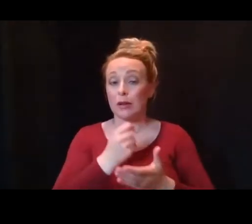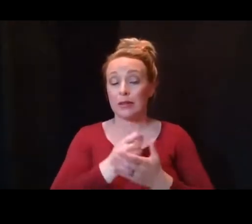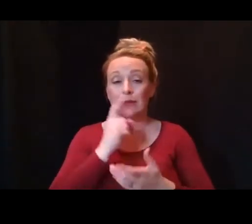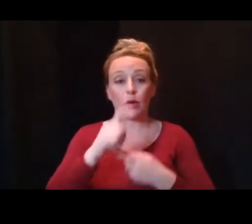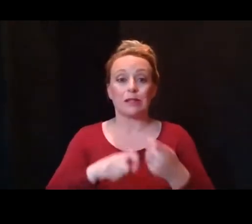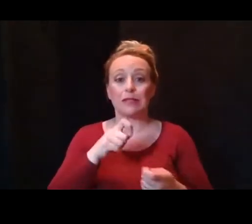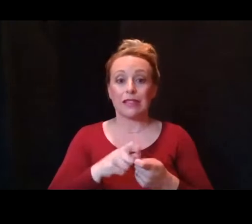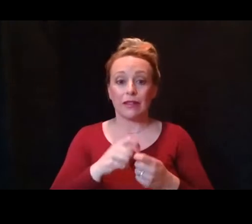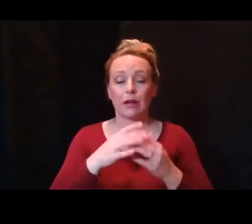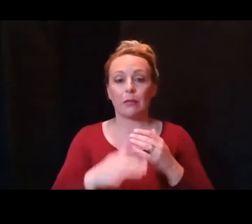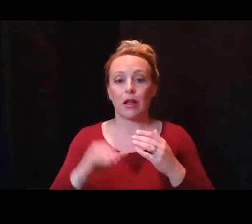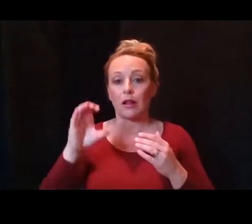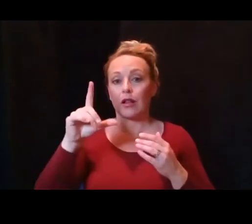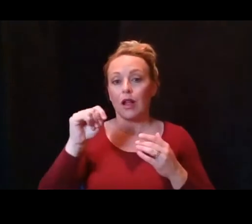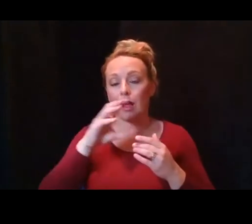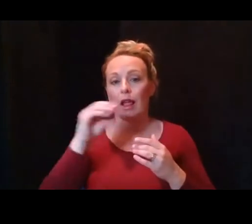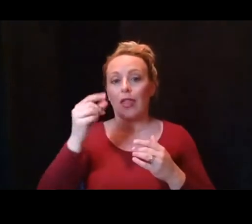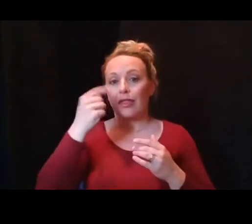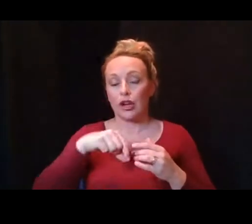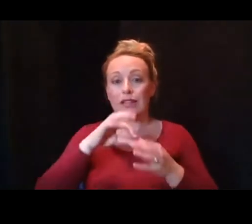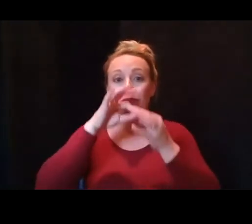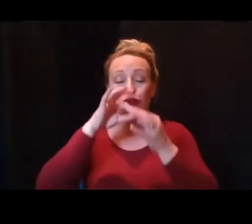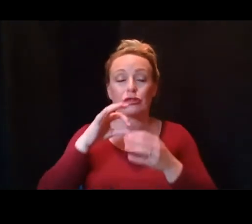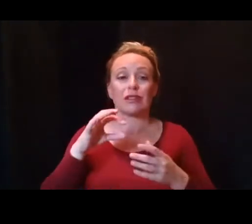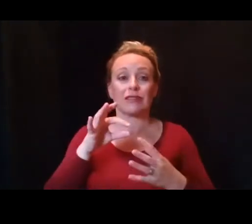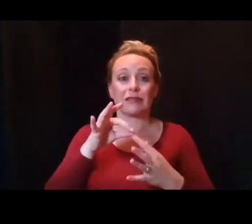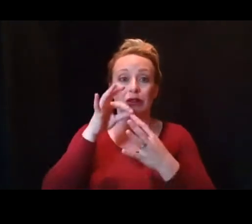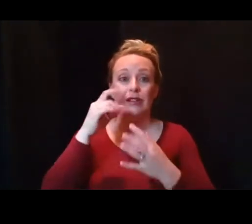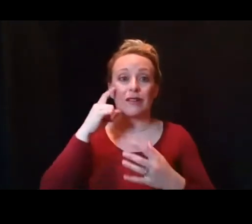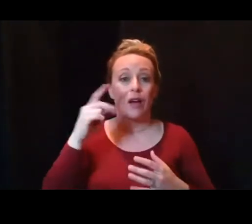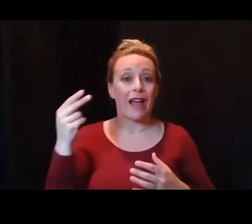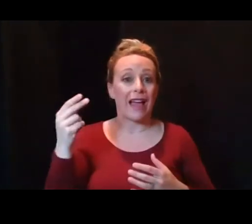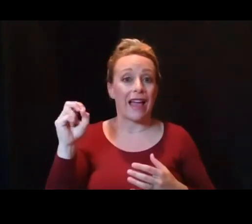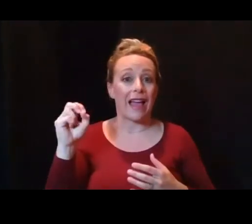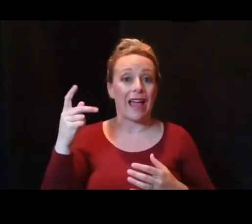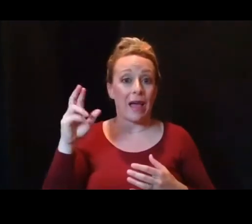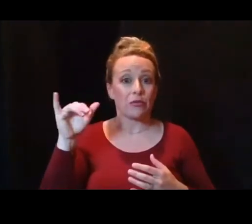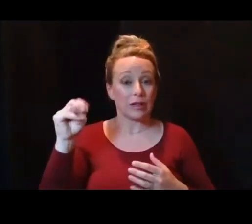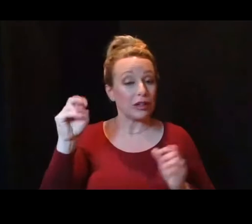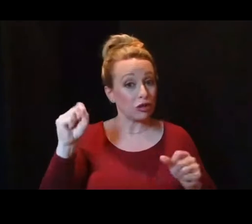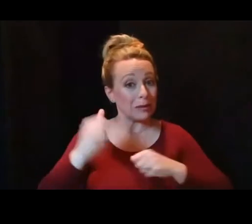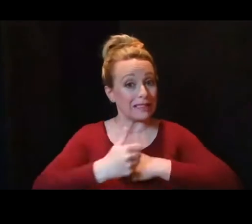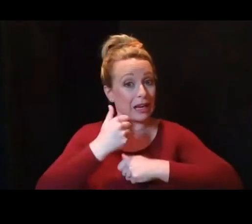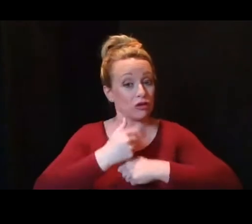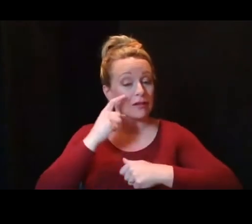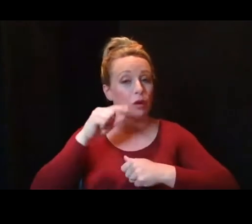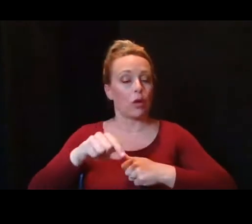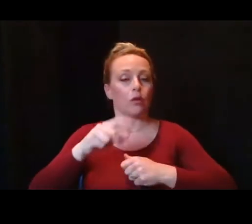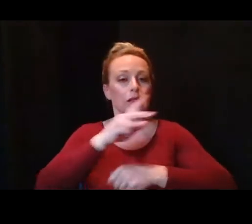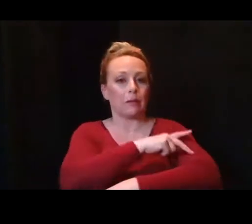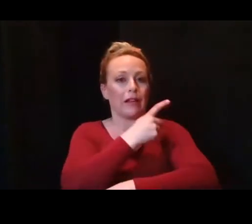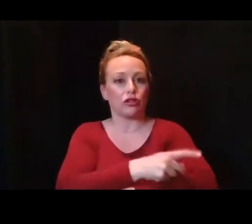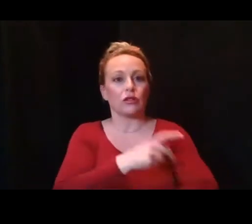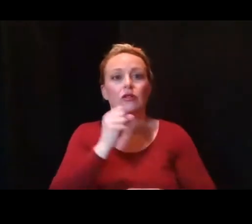thinners, especially heparin, may be very dangerous to these patients. So consultation with the blood